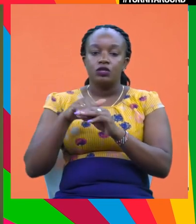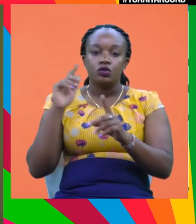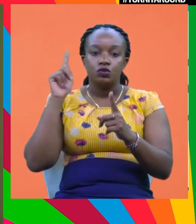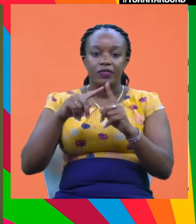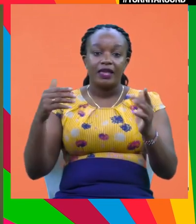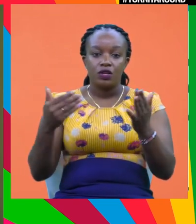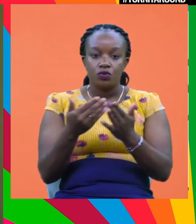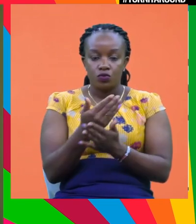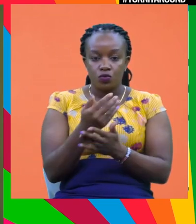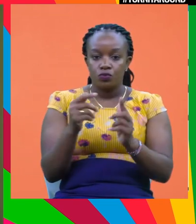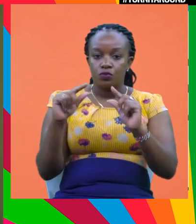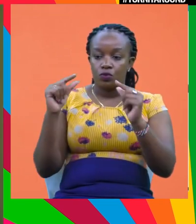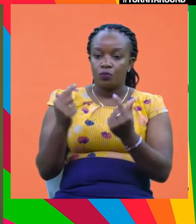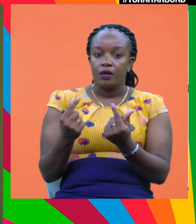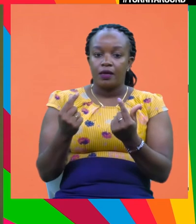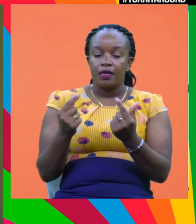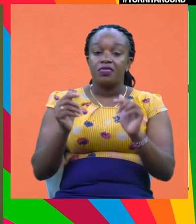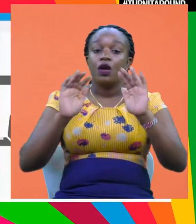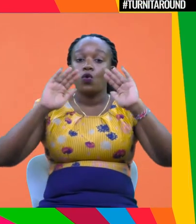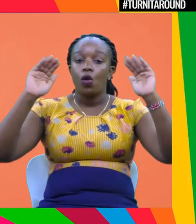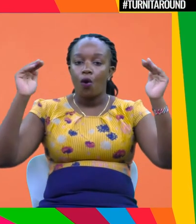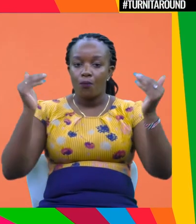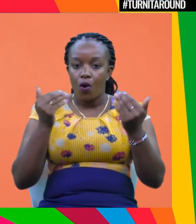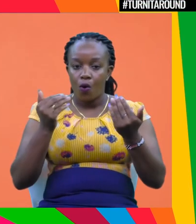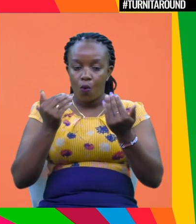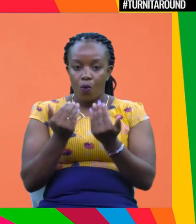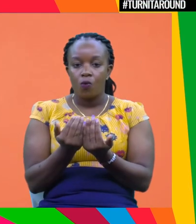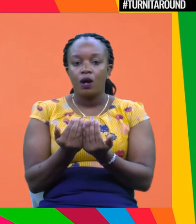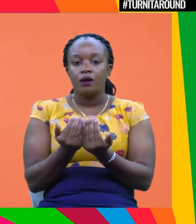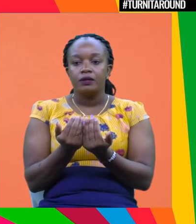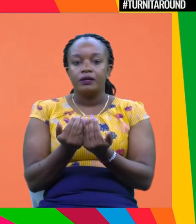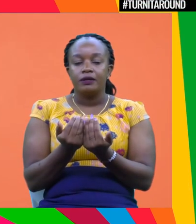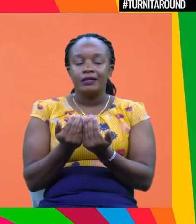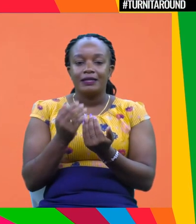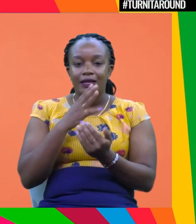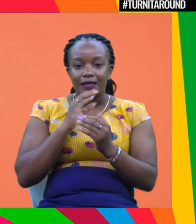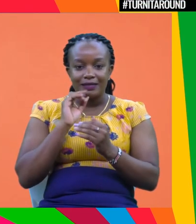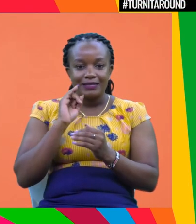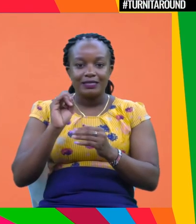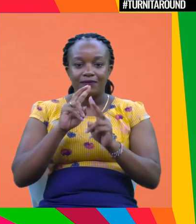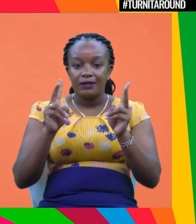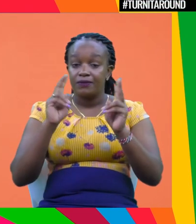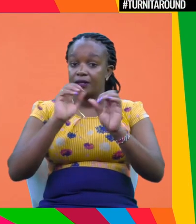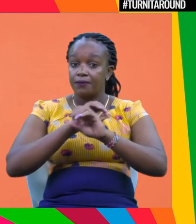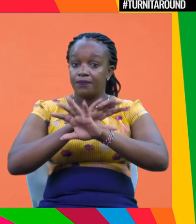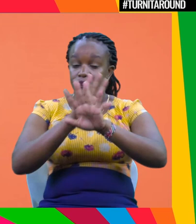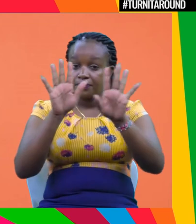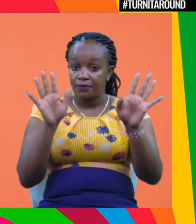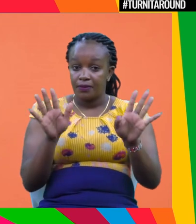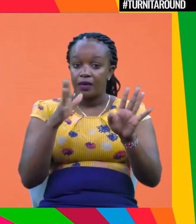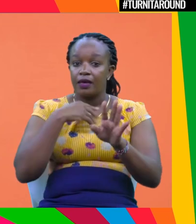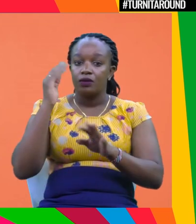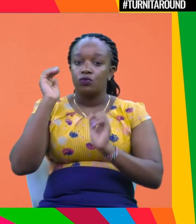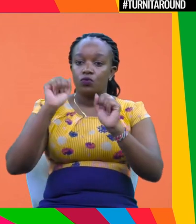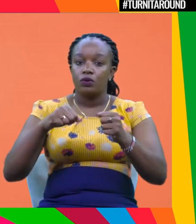age, um, but overall, I think it's fairly clear that for the planet and for society, the overall impact is